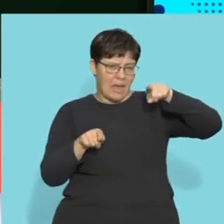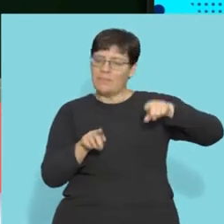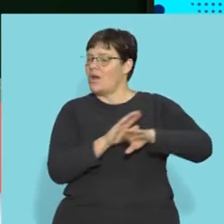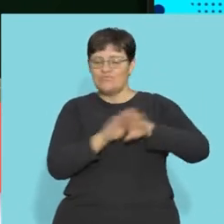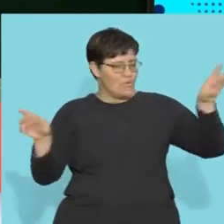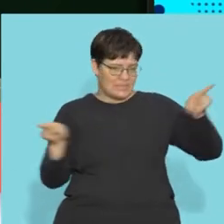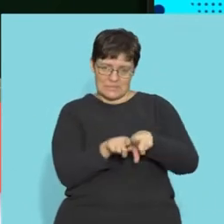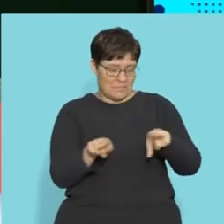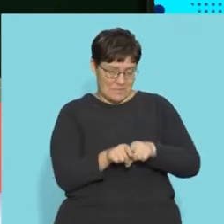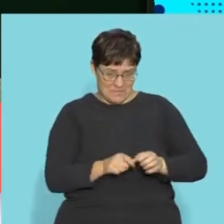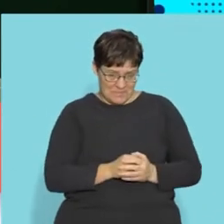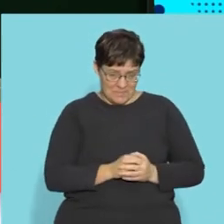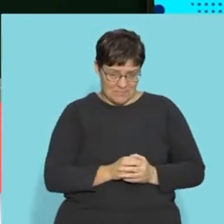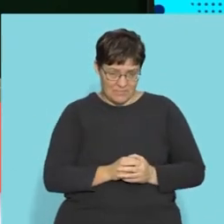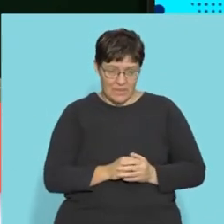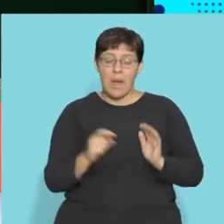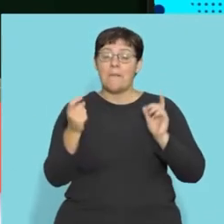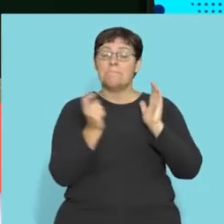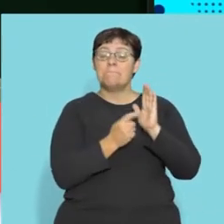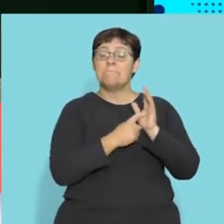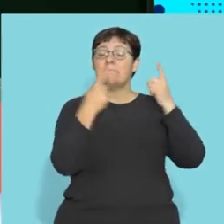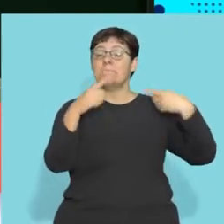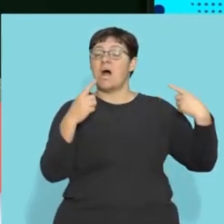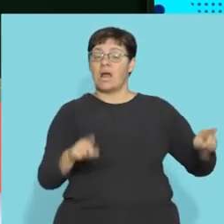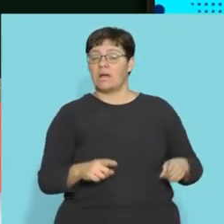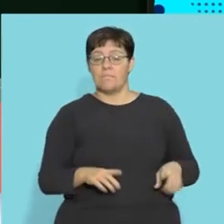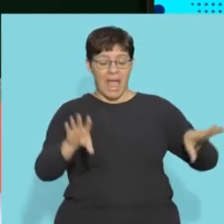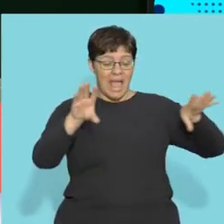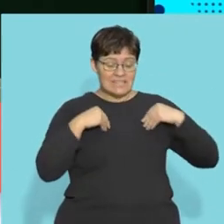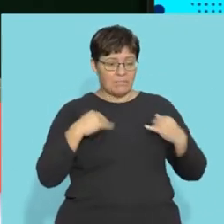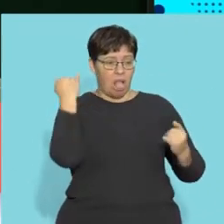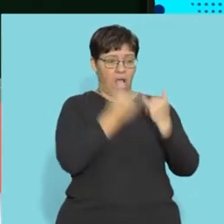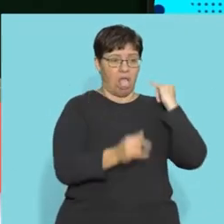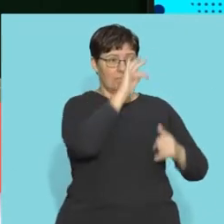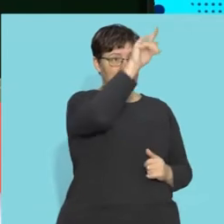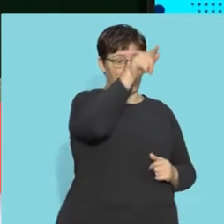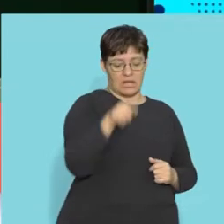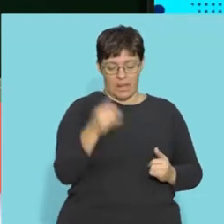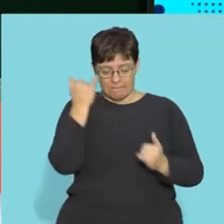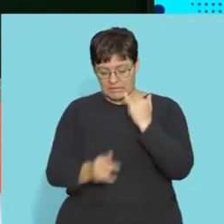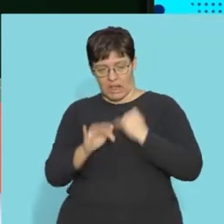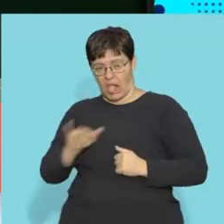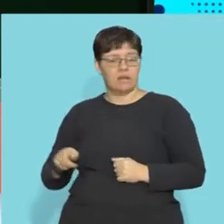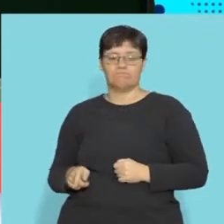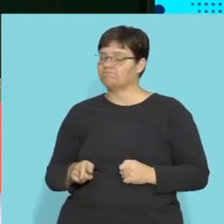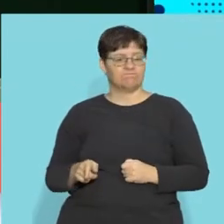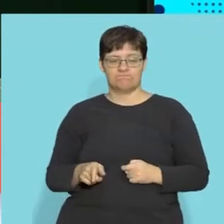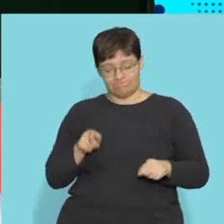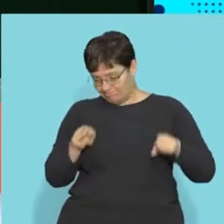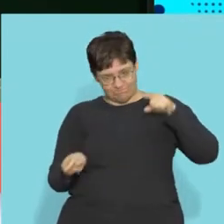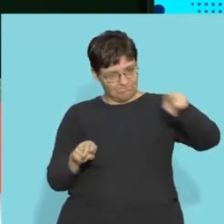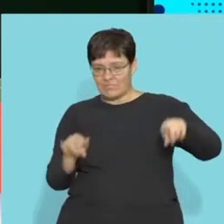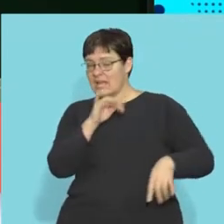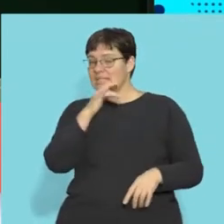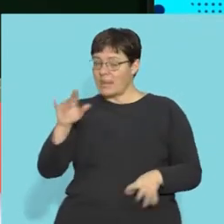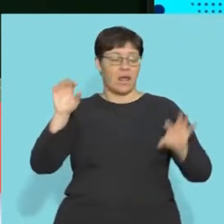same but it's not the same and at the marking venue we do not accept any spelling errors as